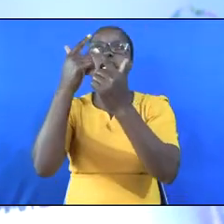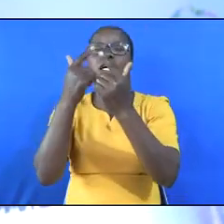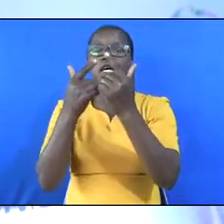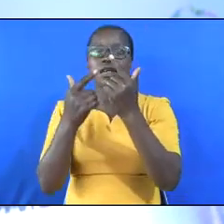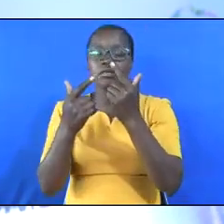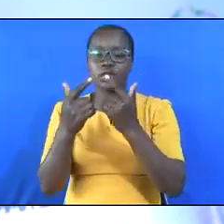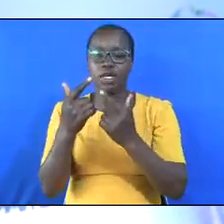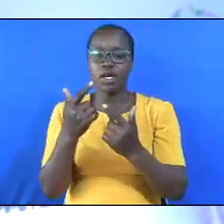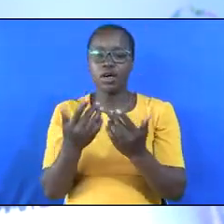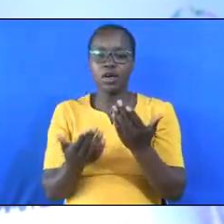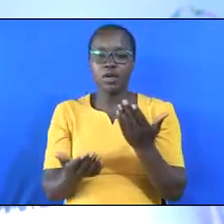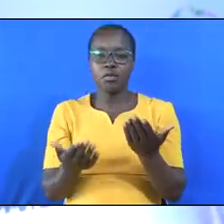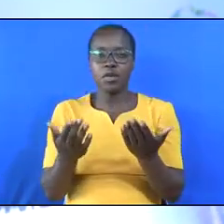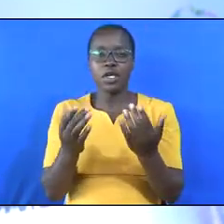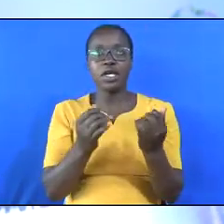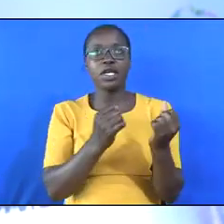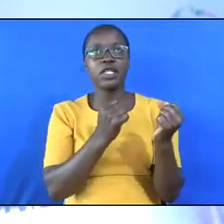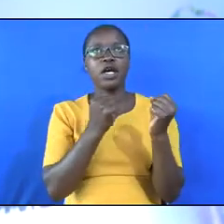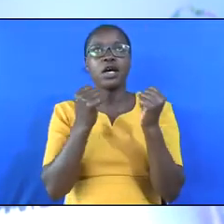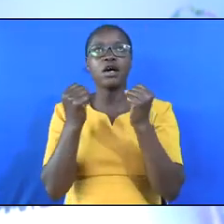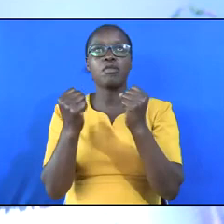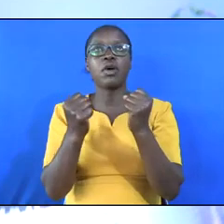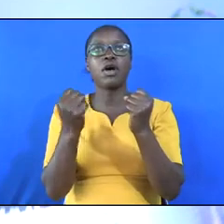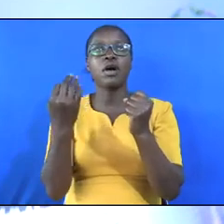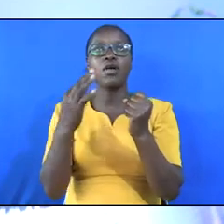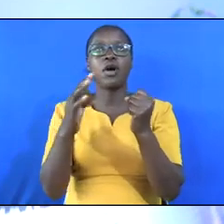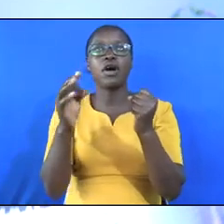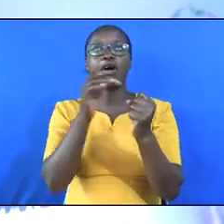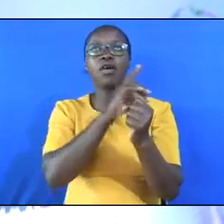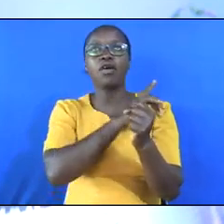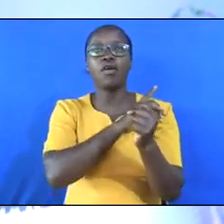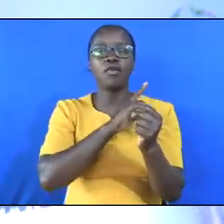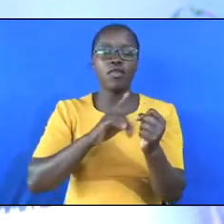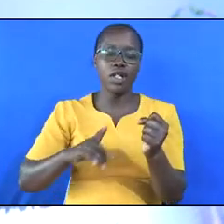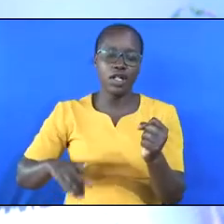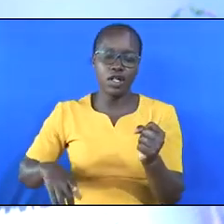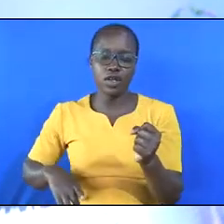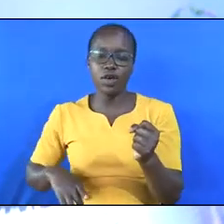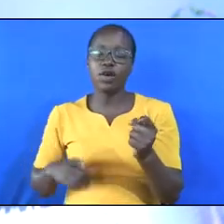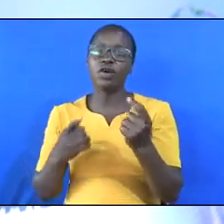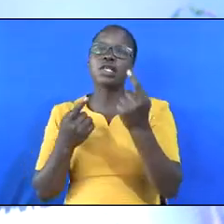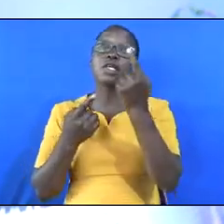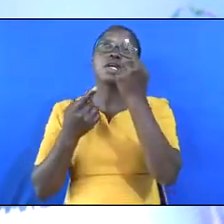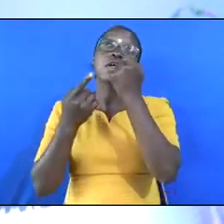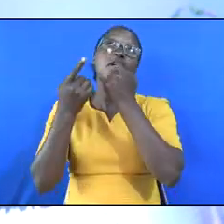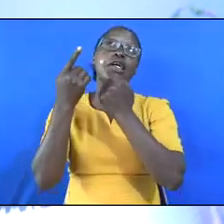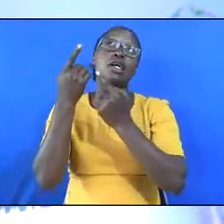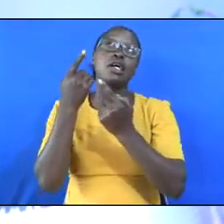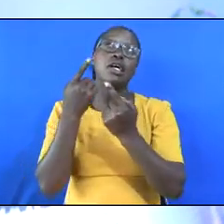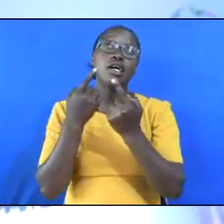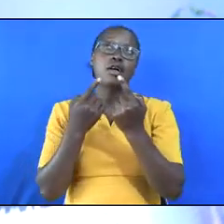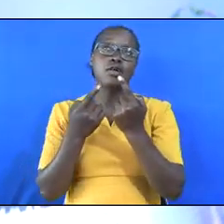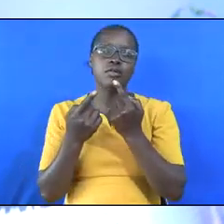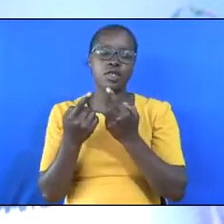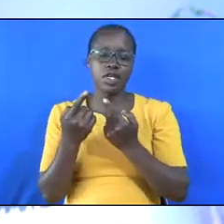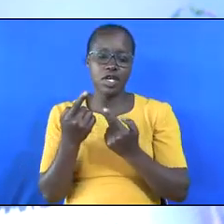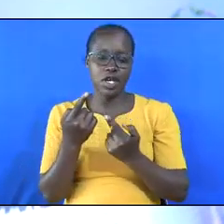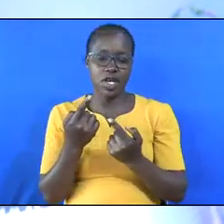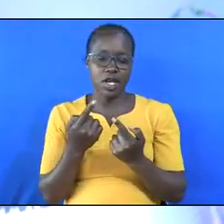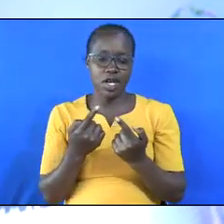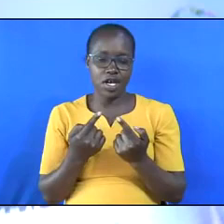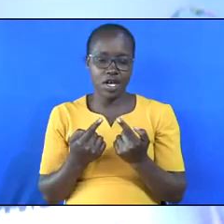come down. May the power of the Lord come